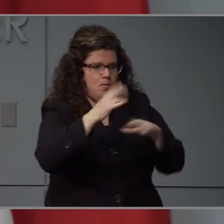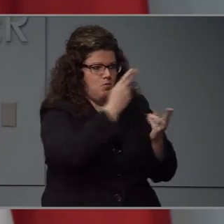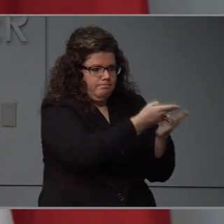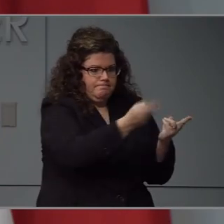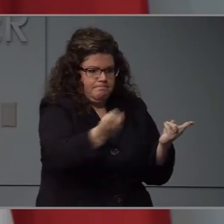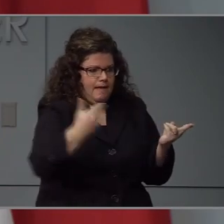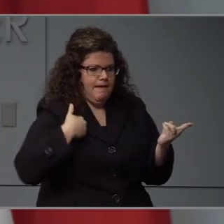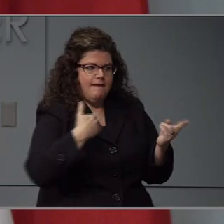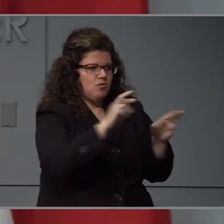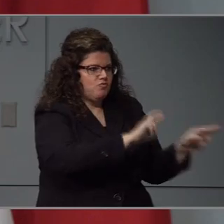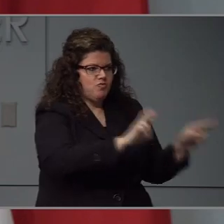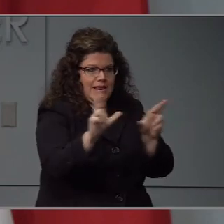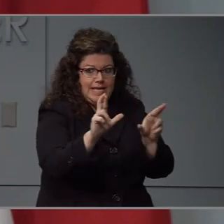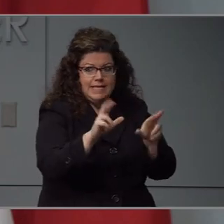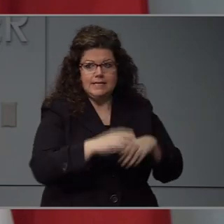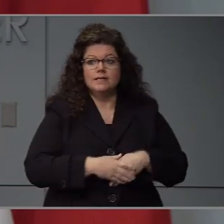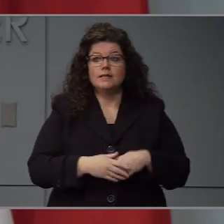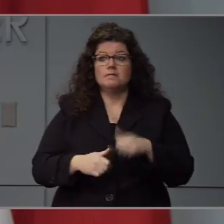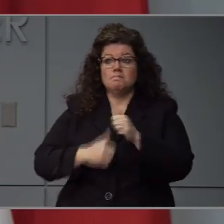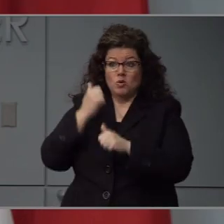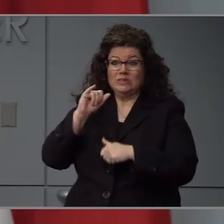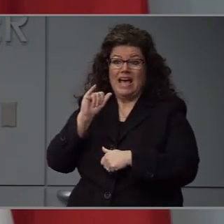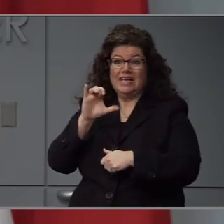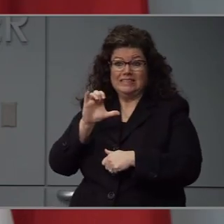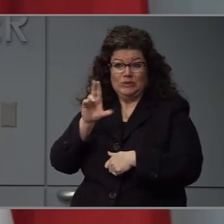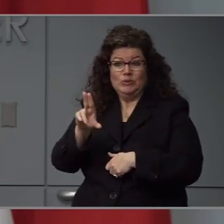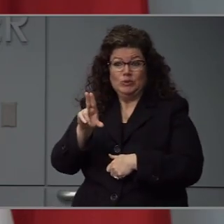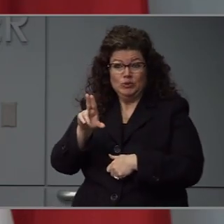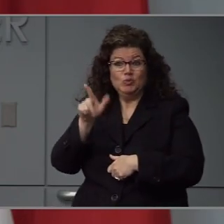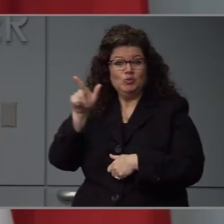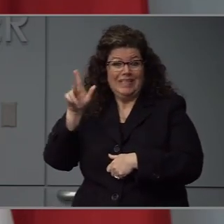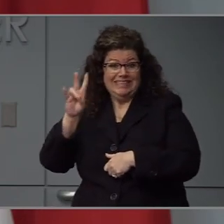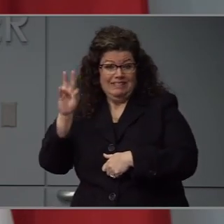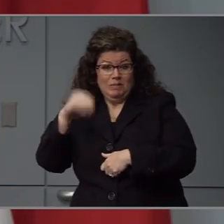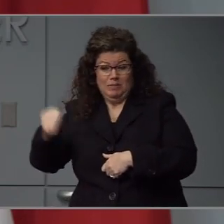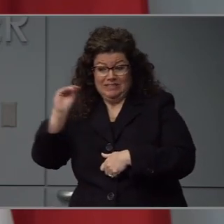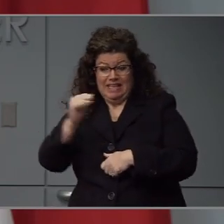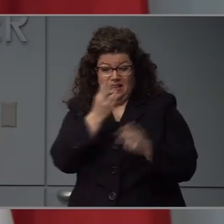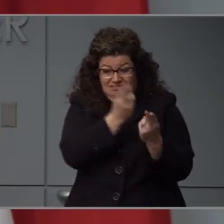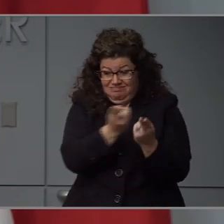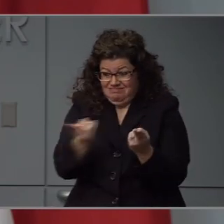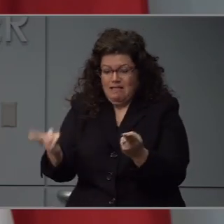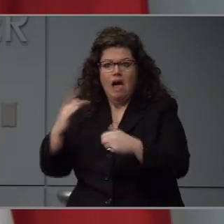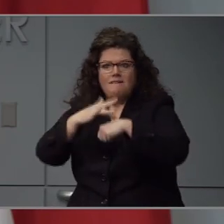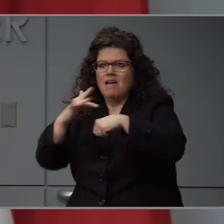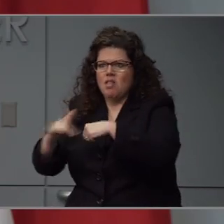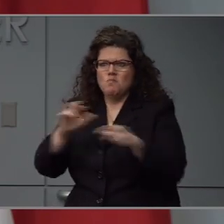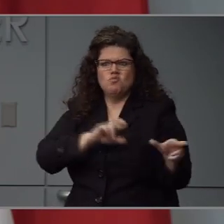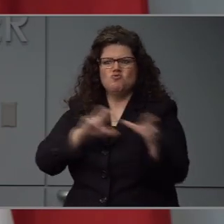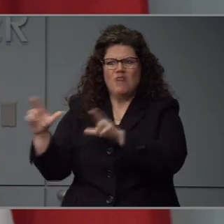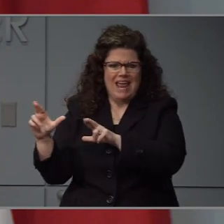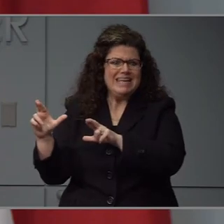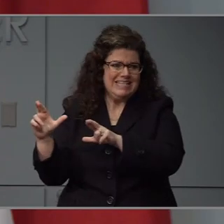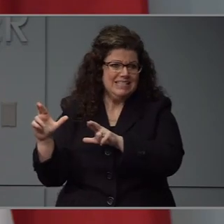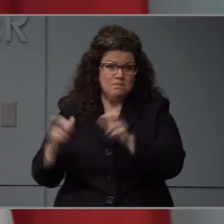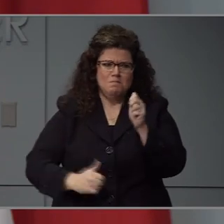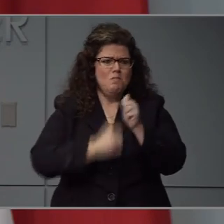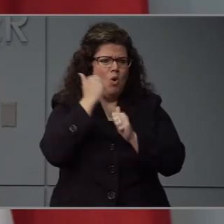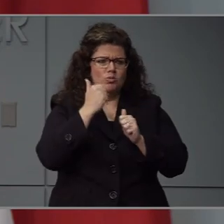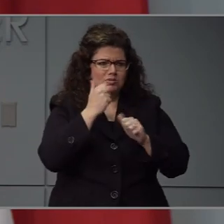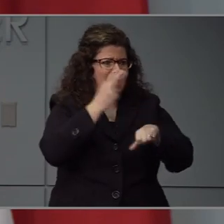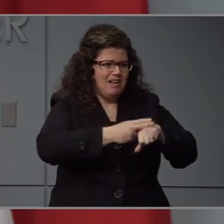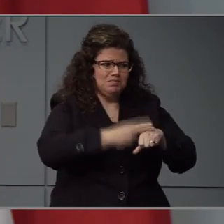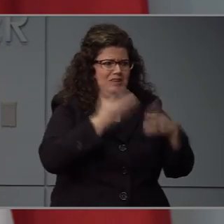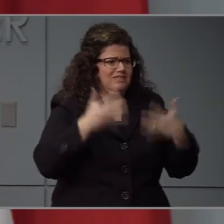27 percent of our ICU beds are empty. And that's based about 94 percent of our hospitals recording and does